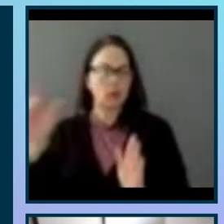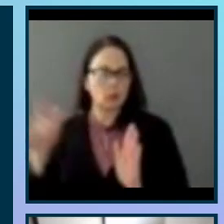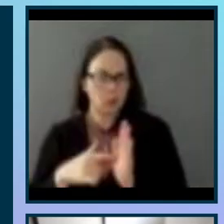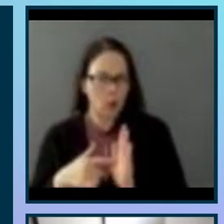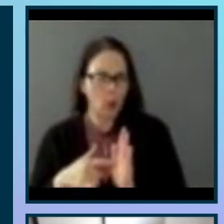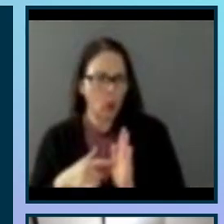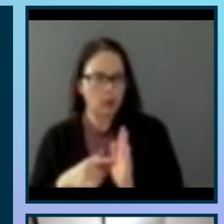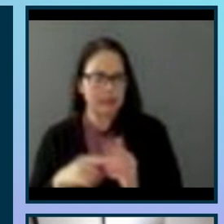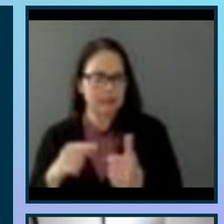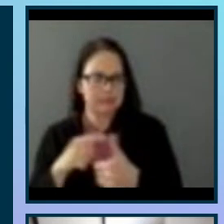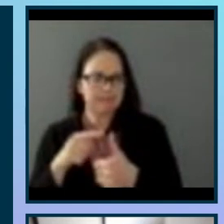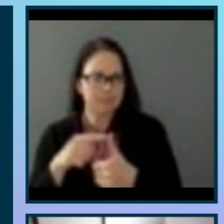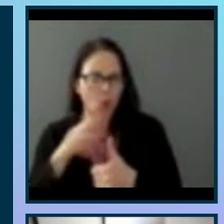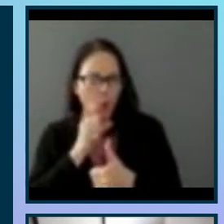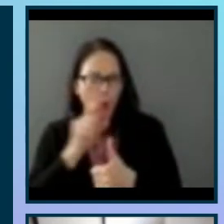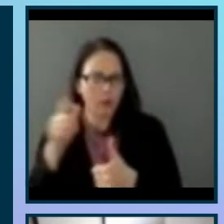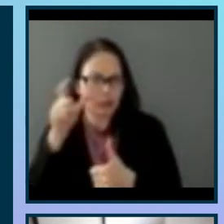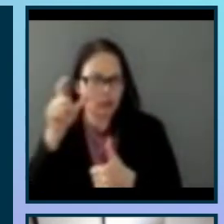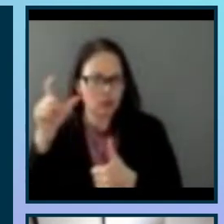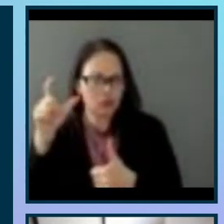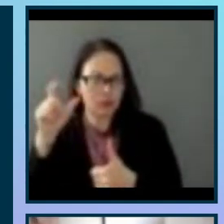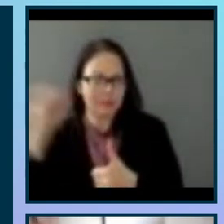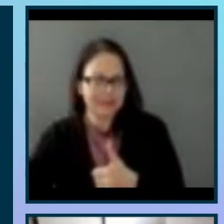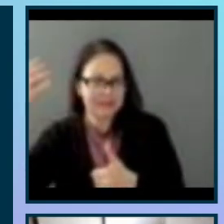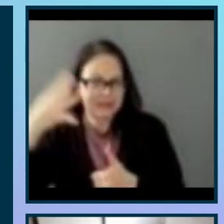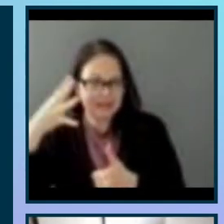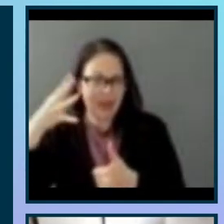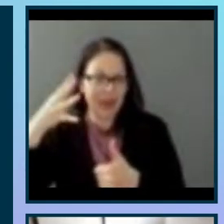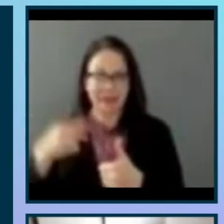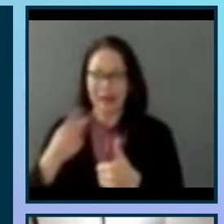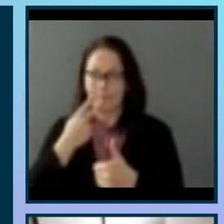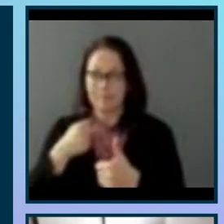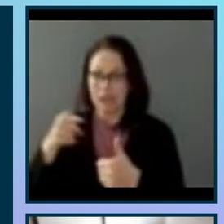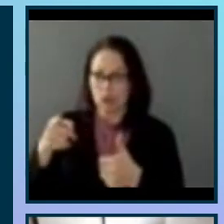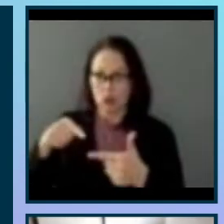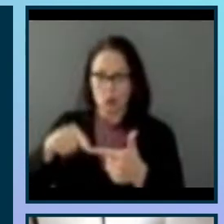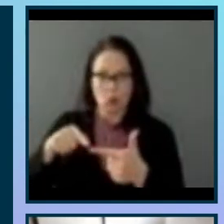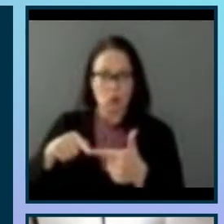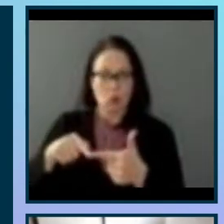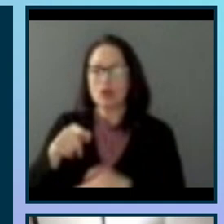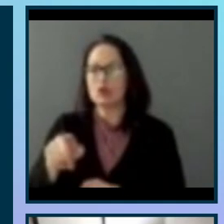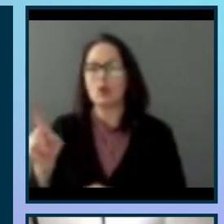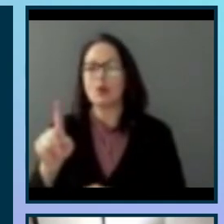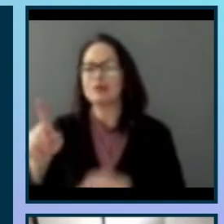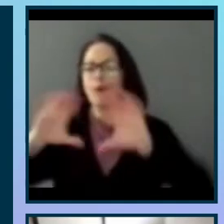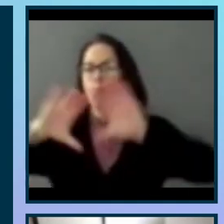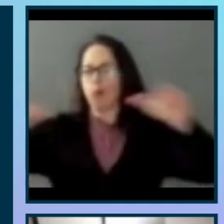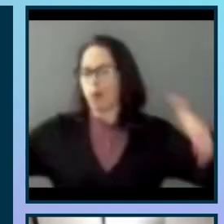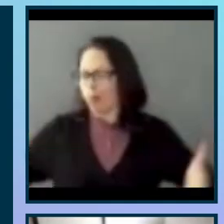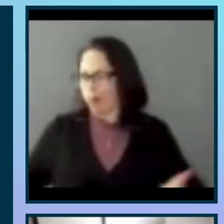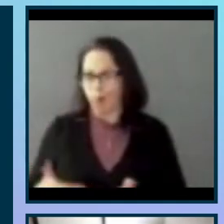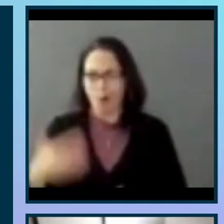and a little arrow pointing to you here. You are somewhere in this big Milky Way galaxy. And so I want to